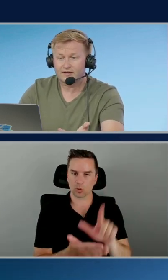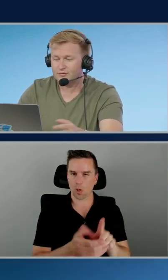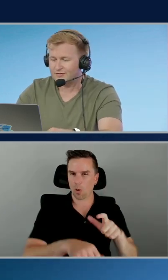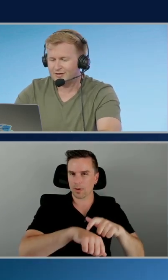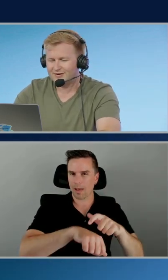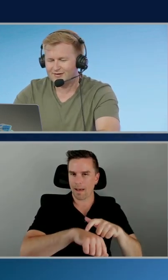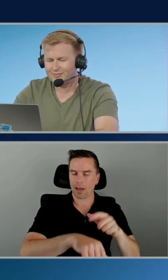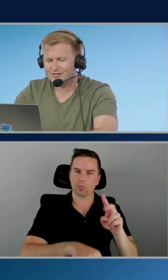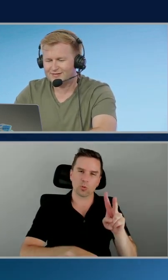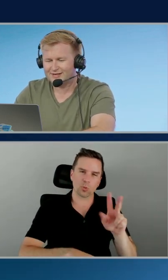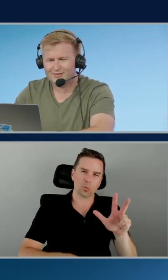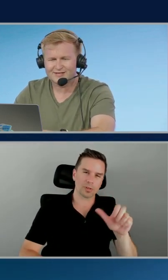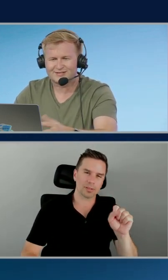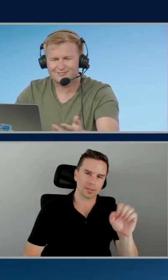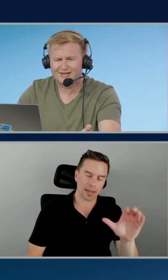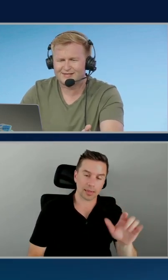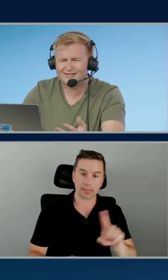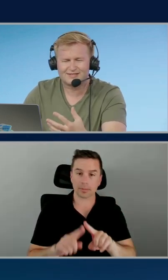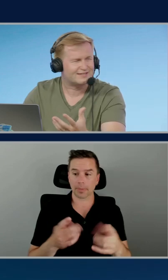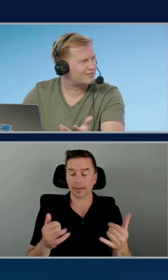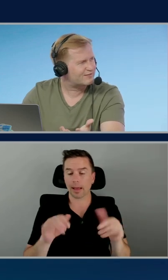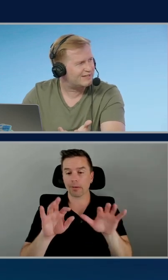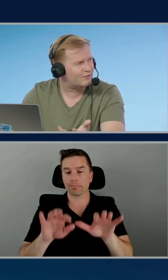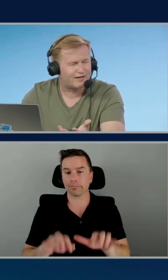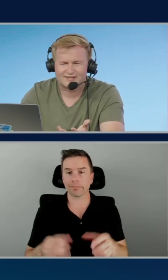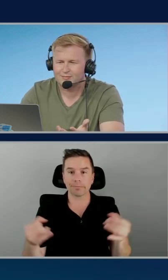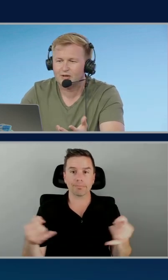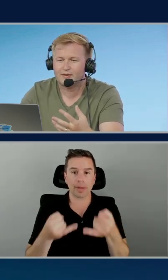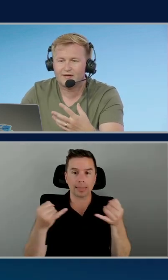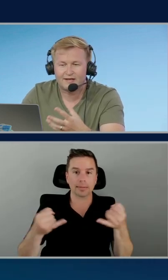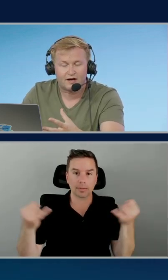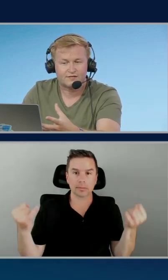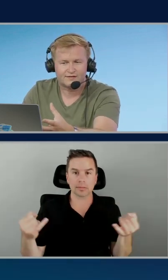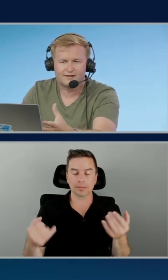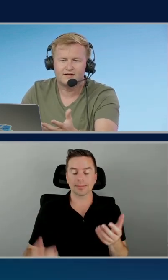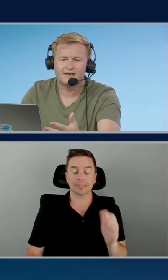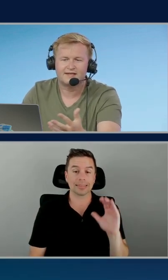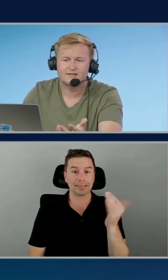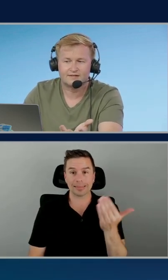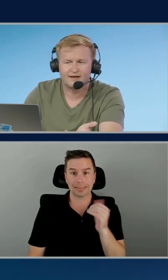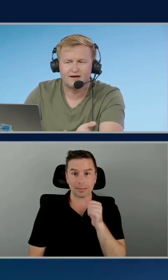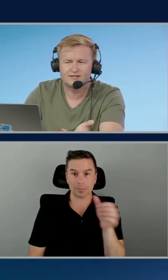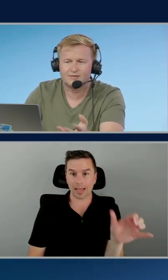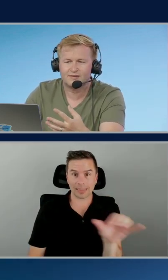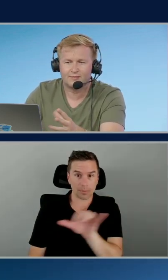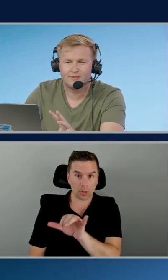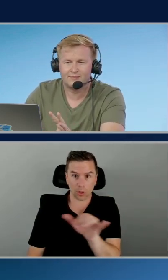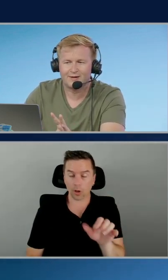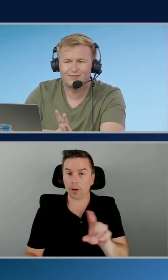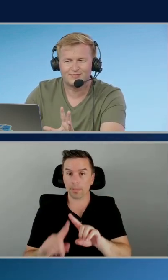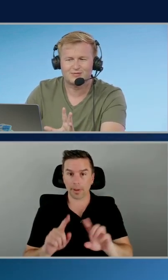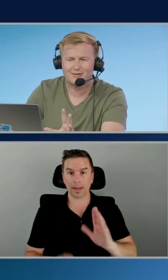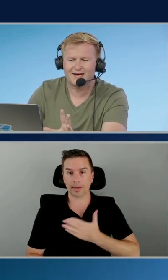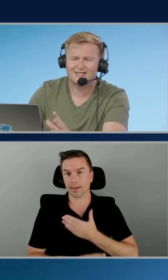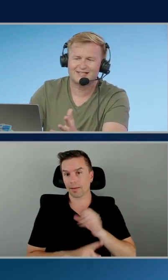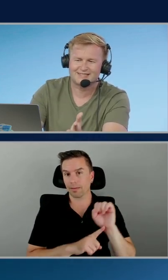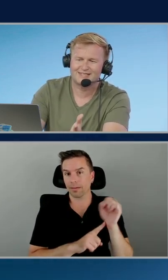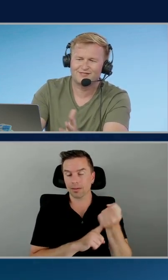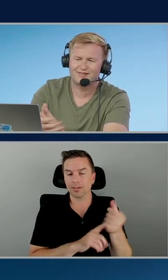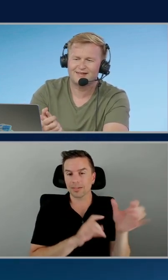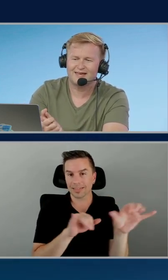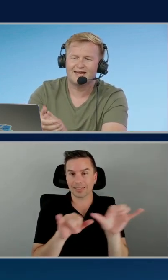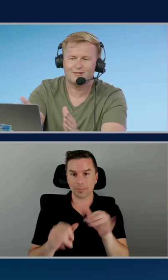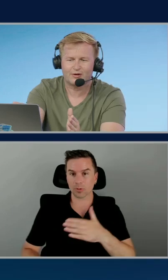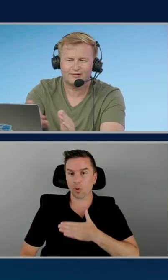But then I can also come here and I put something like pasta. Again, these things don't seem all that similar, but in our, in our case, they are similar. I'm happy for them to be a match.